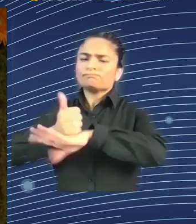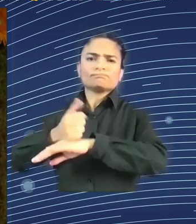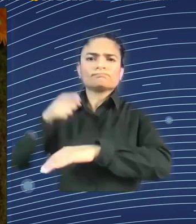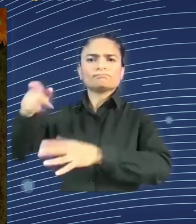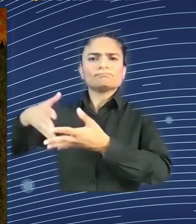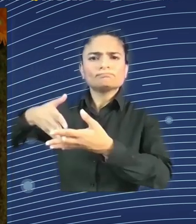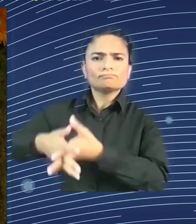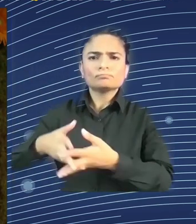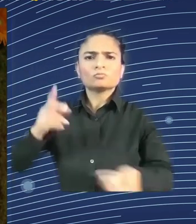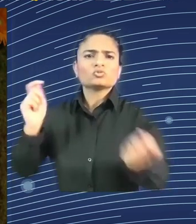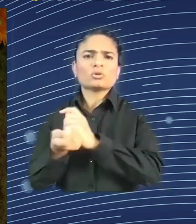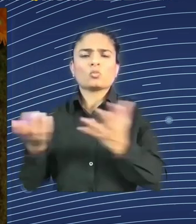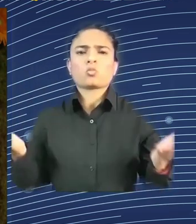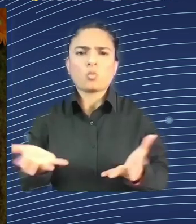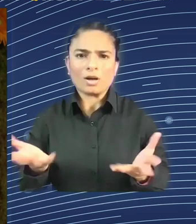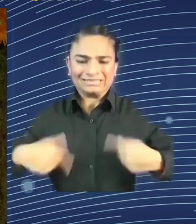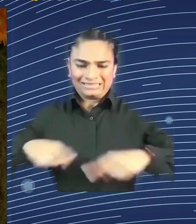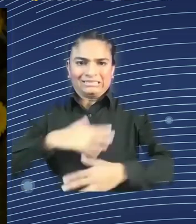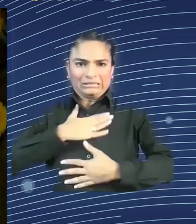entrepreneurs? Thank you, Ali.